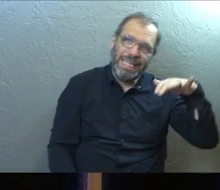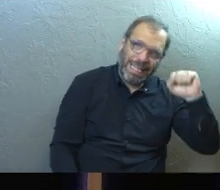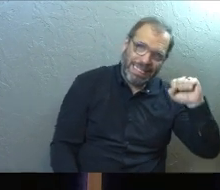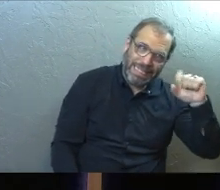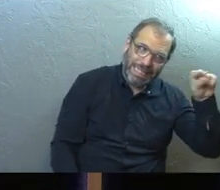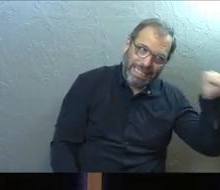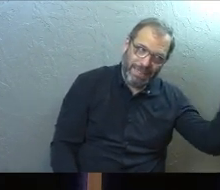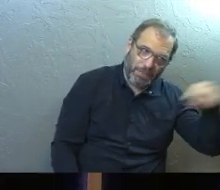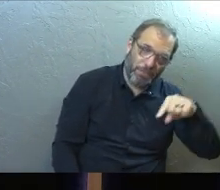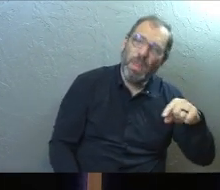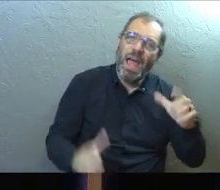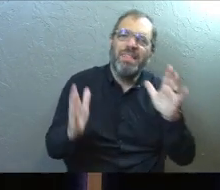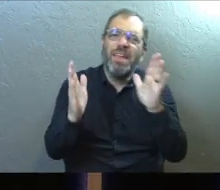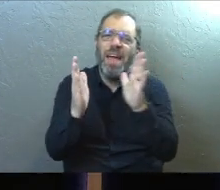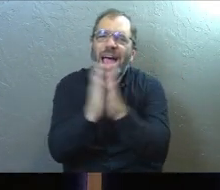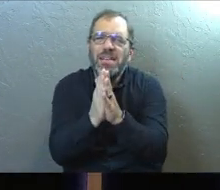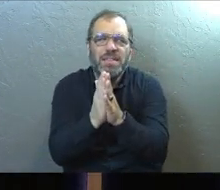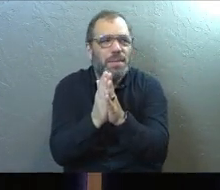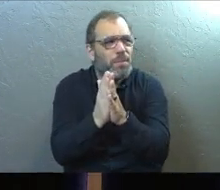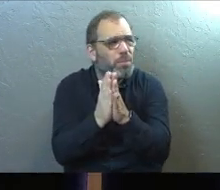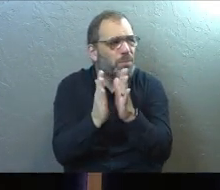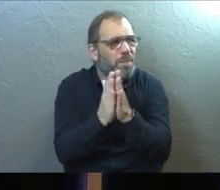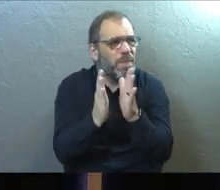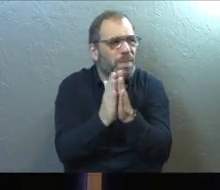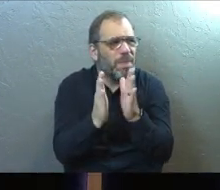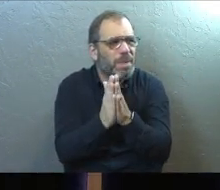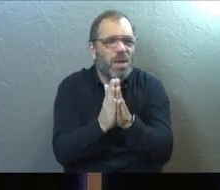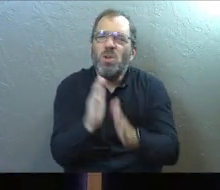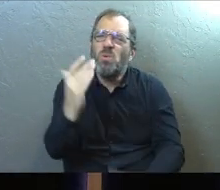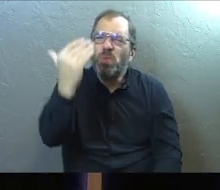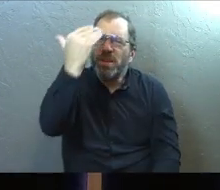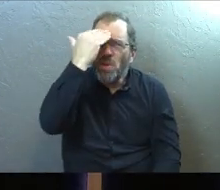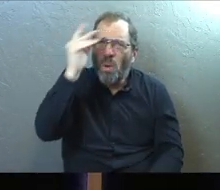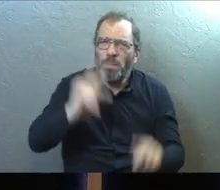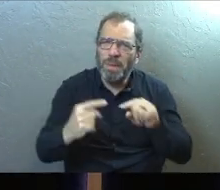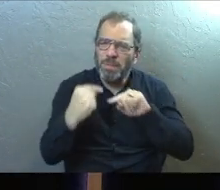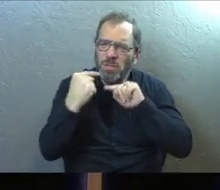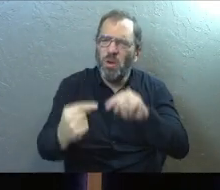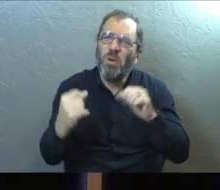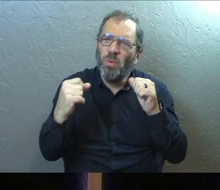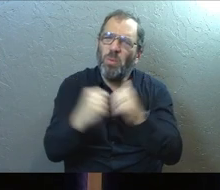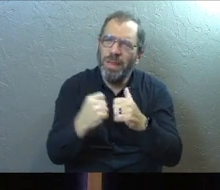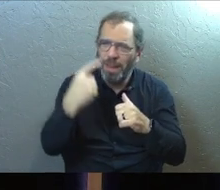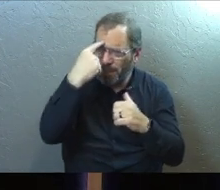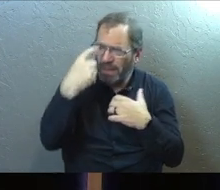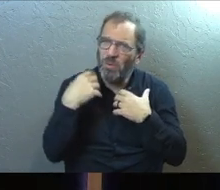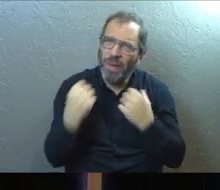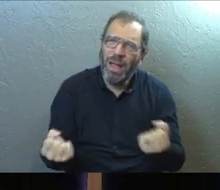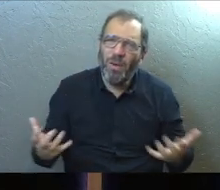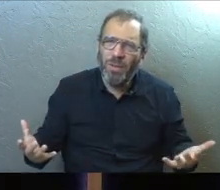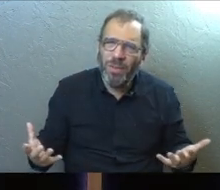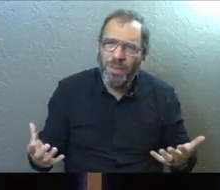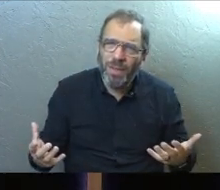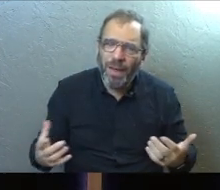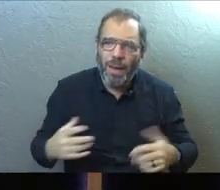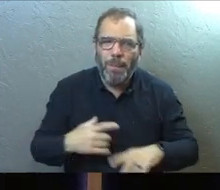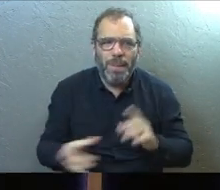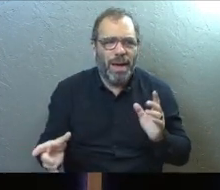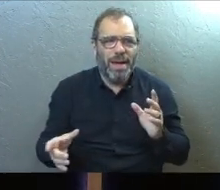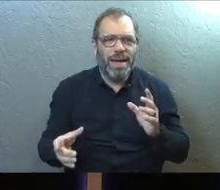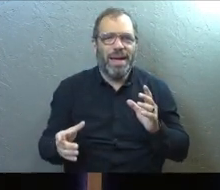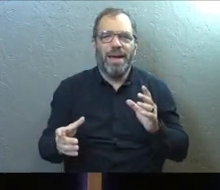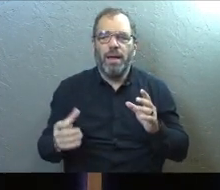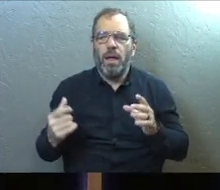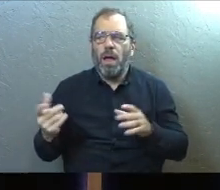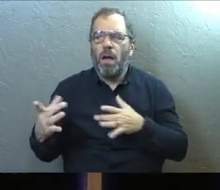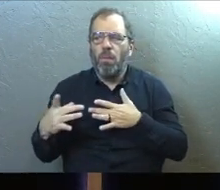Because they're asking the question because we all know people struggle with mental health. But sometimes we've